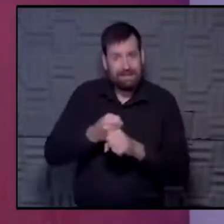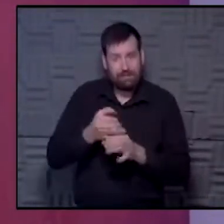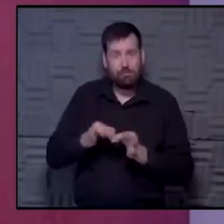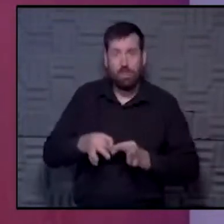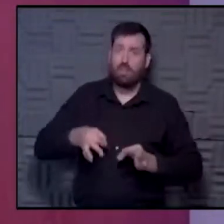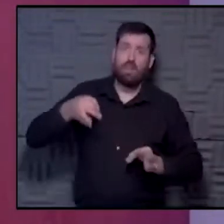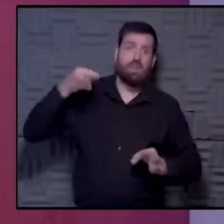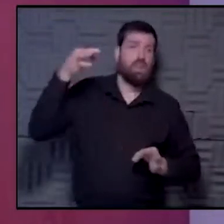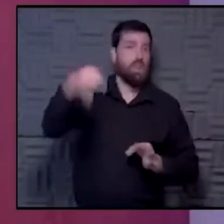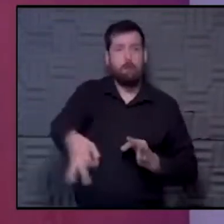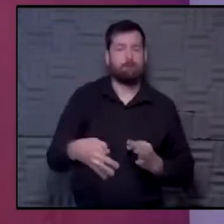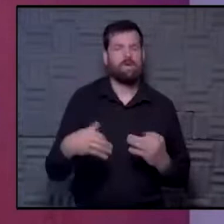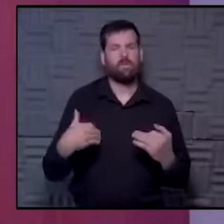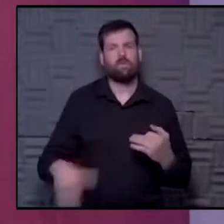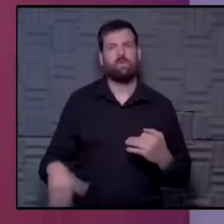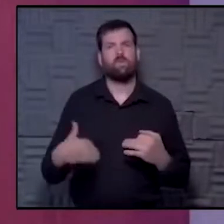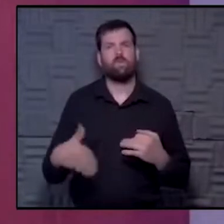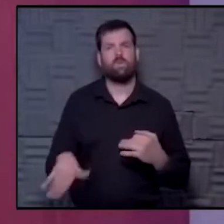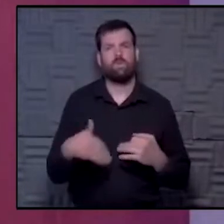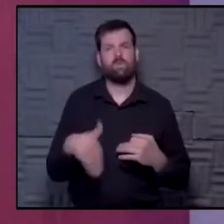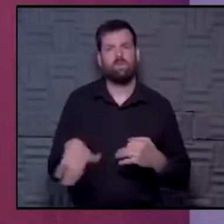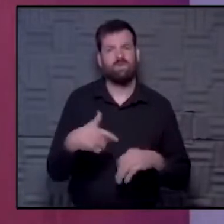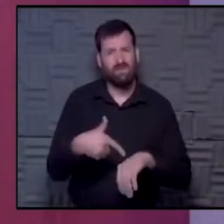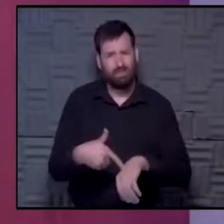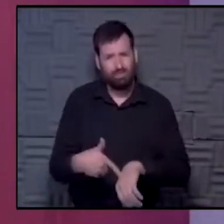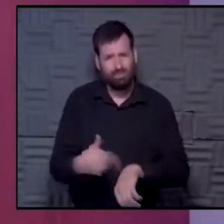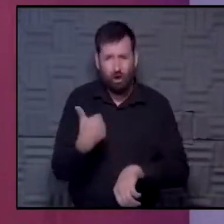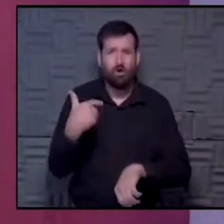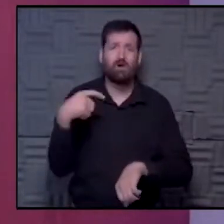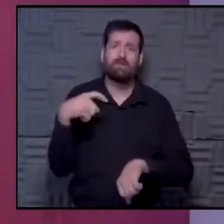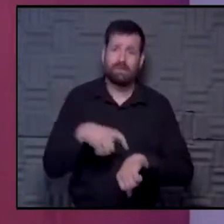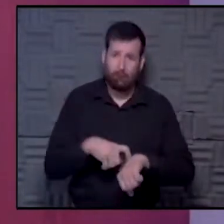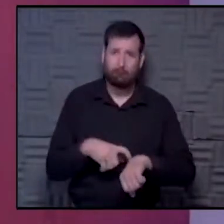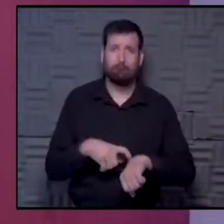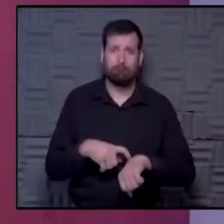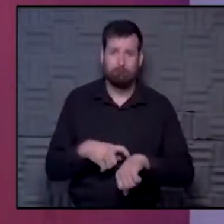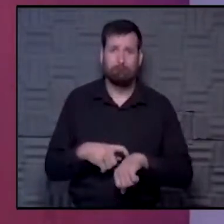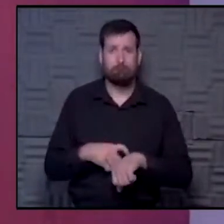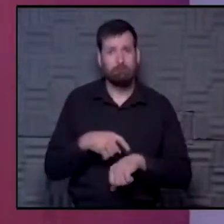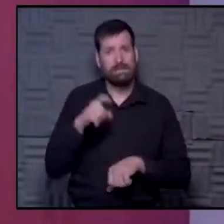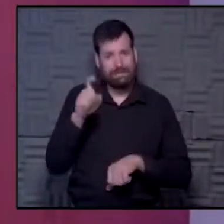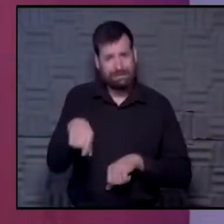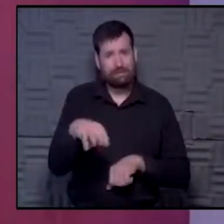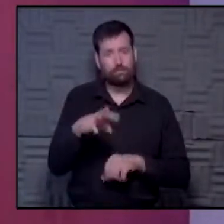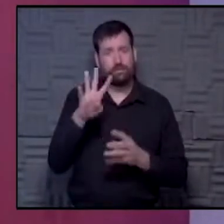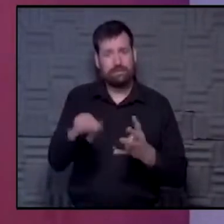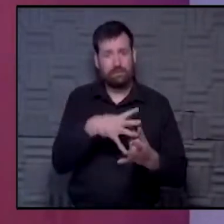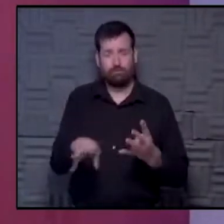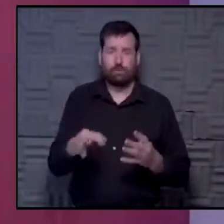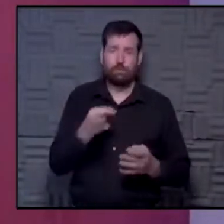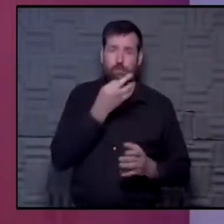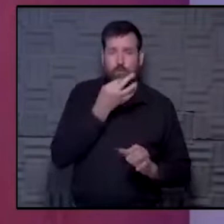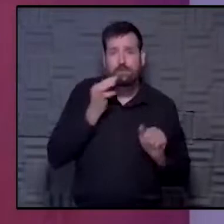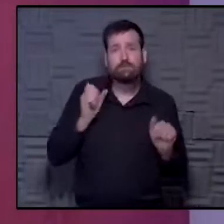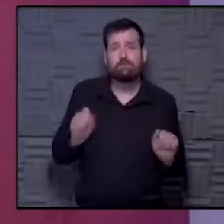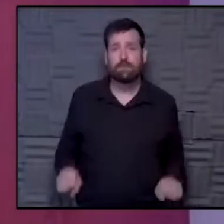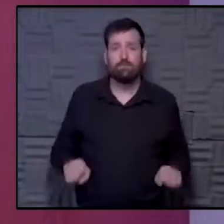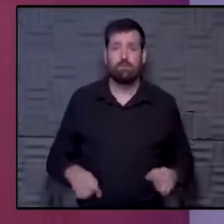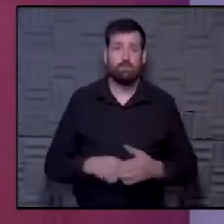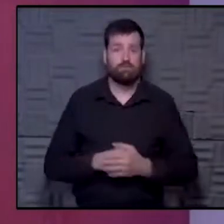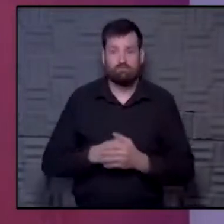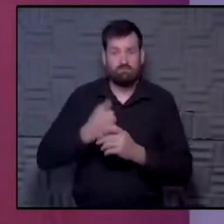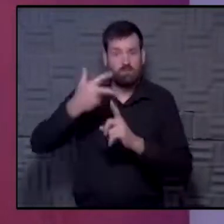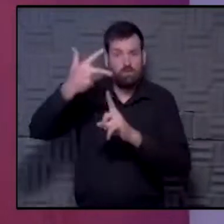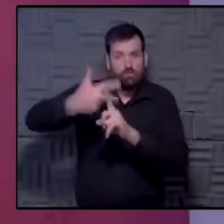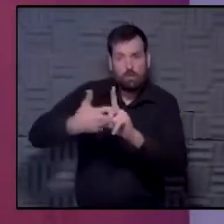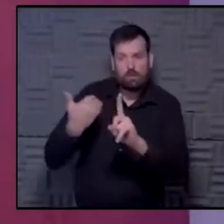And I think that's a long period of time. And I think we need to reschedule that ASAP. So whether we're now three